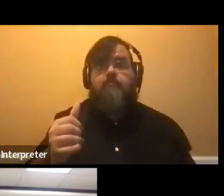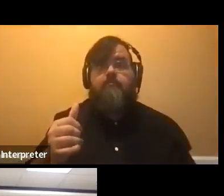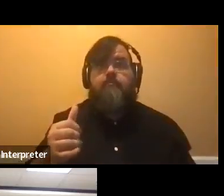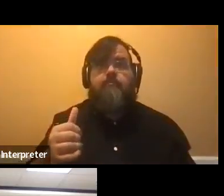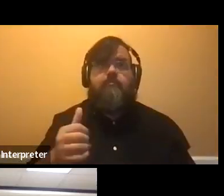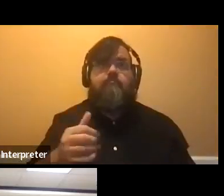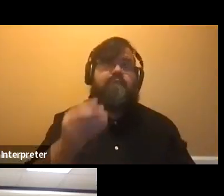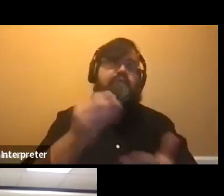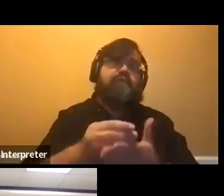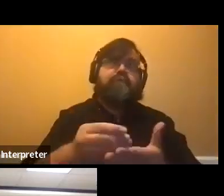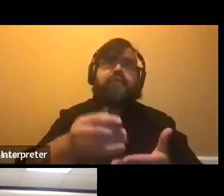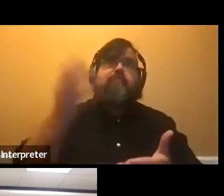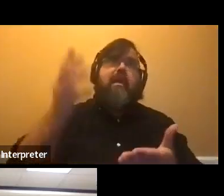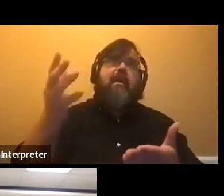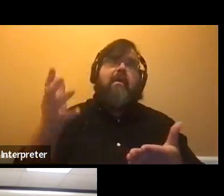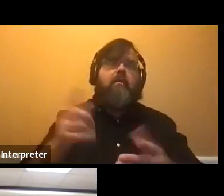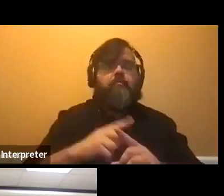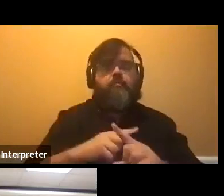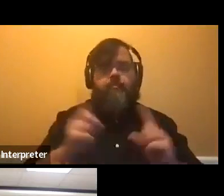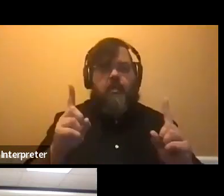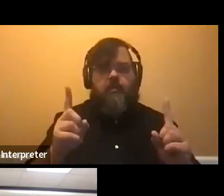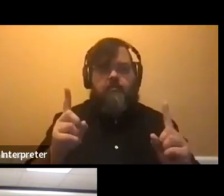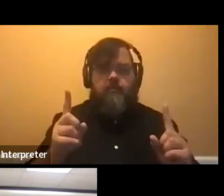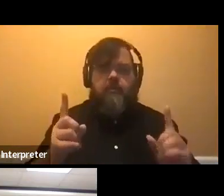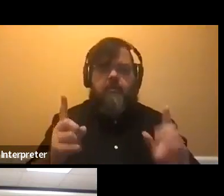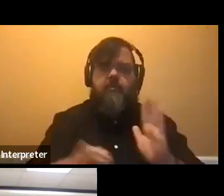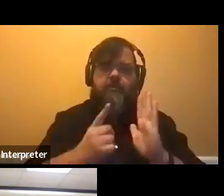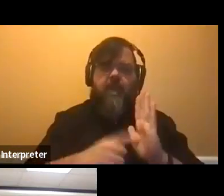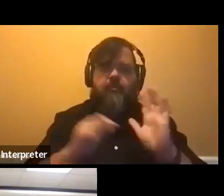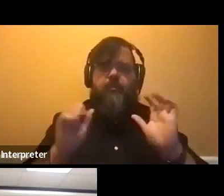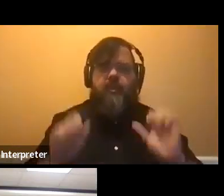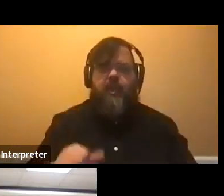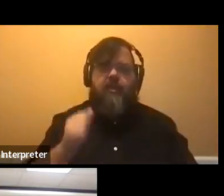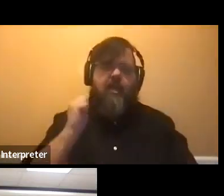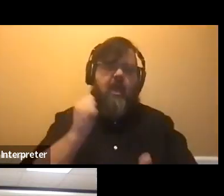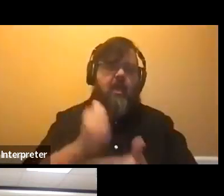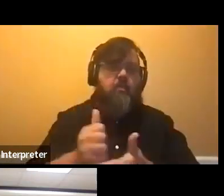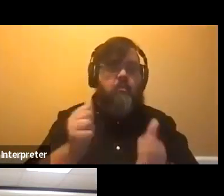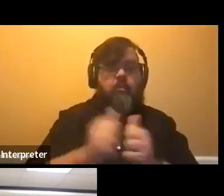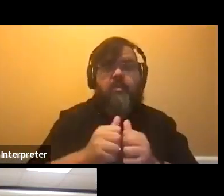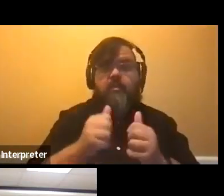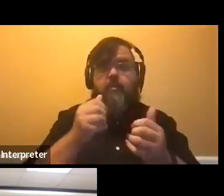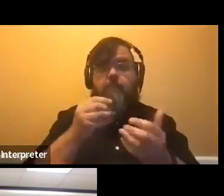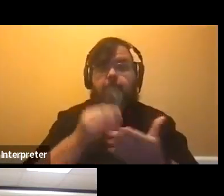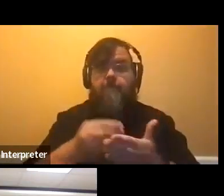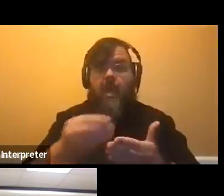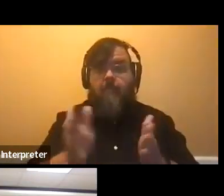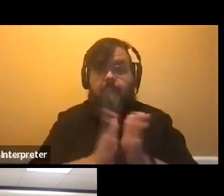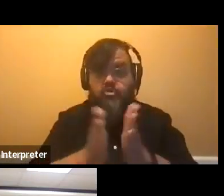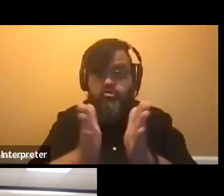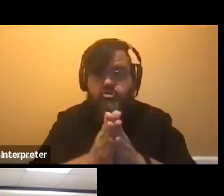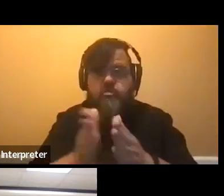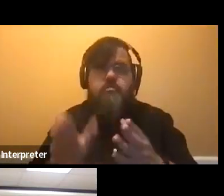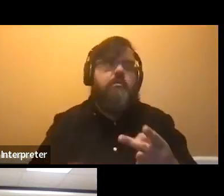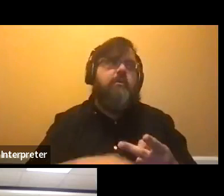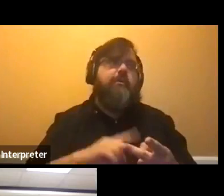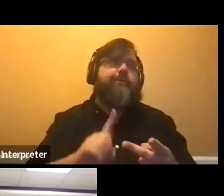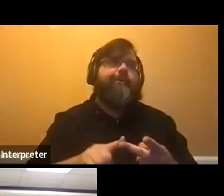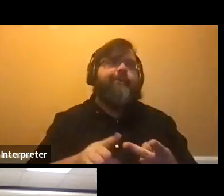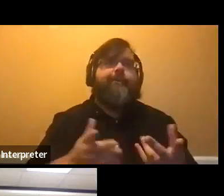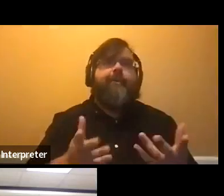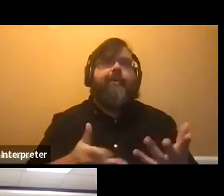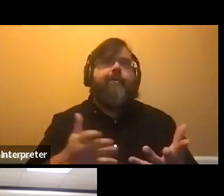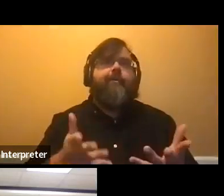scholarships, but we can sometimes help, uh, students with, uh, book purchases. We have one,